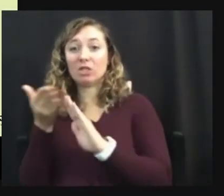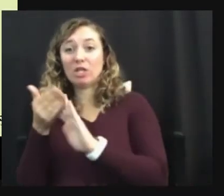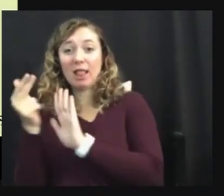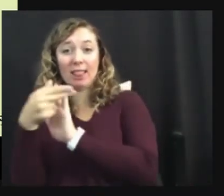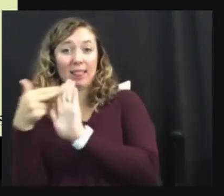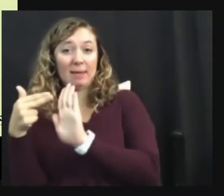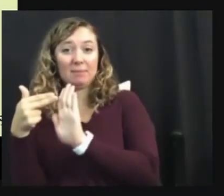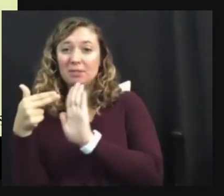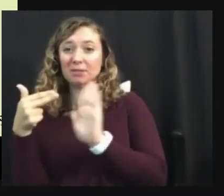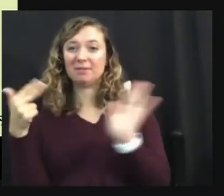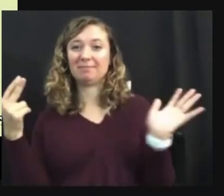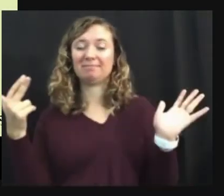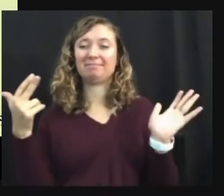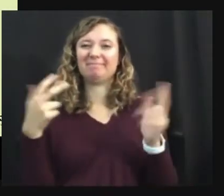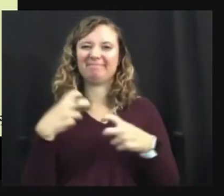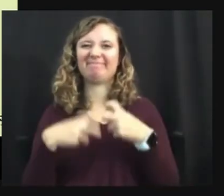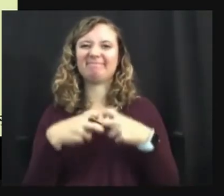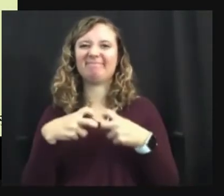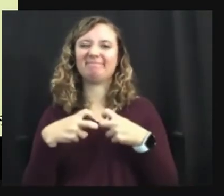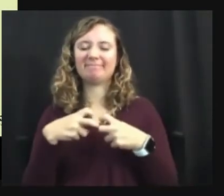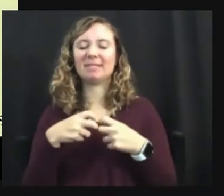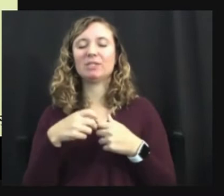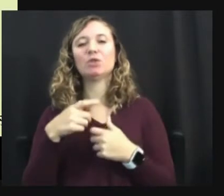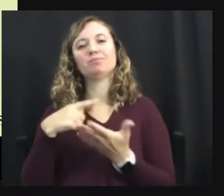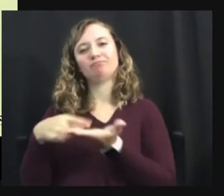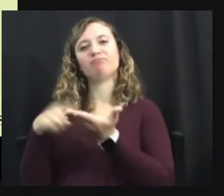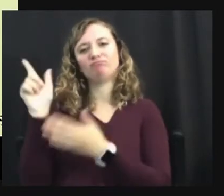are problematic. And I'll talk about that in a little bit.